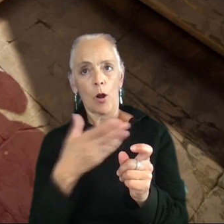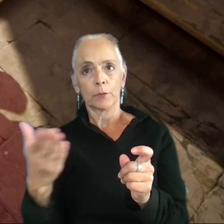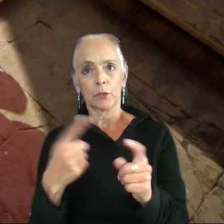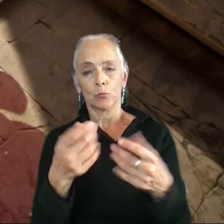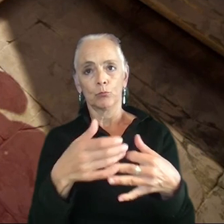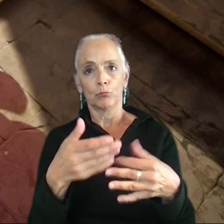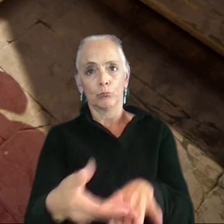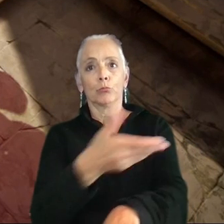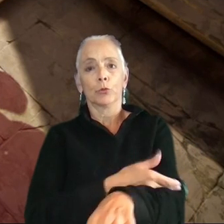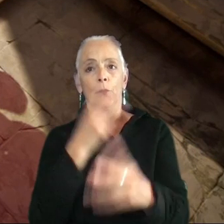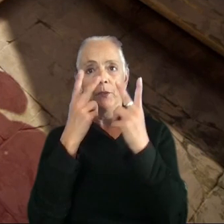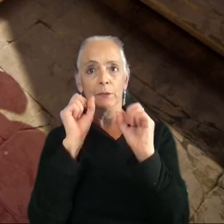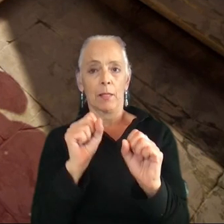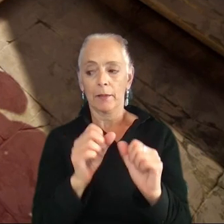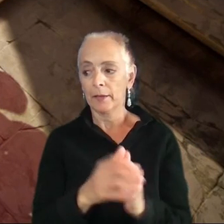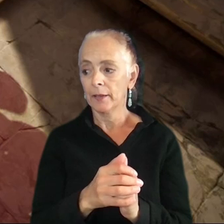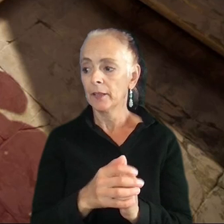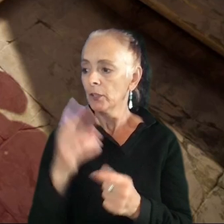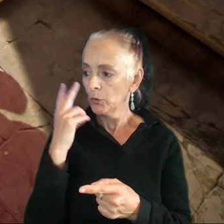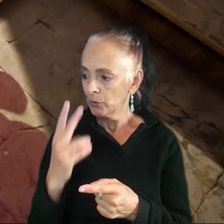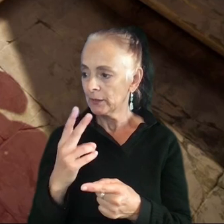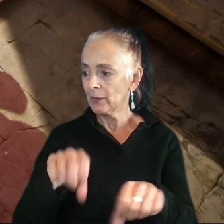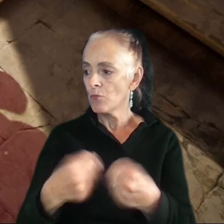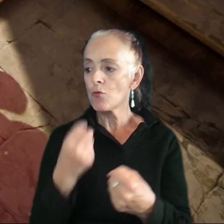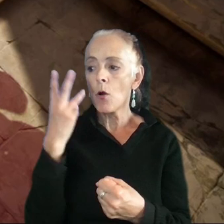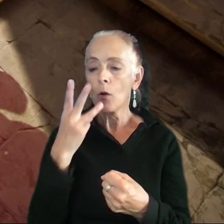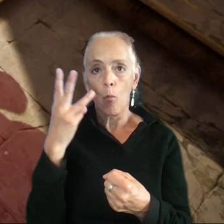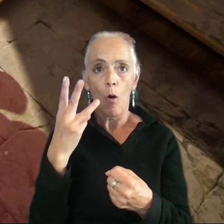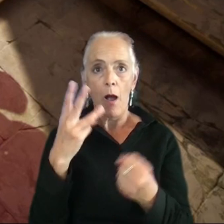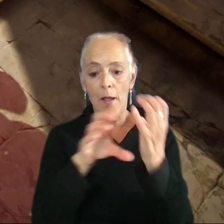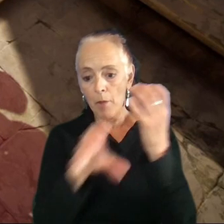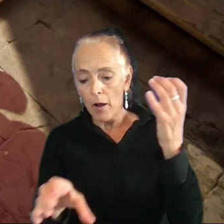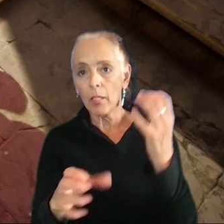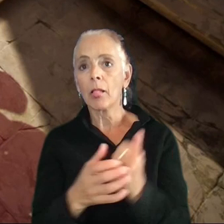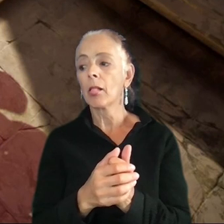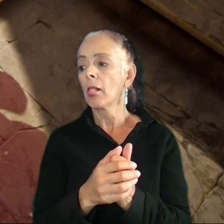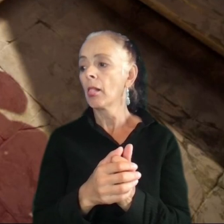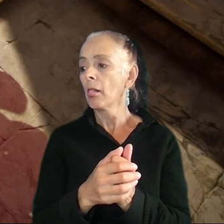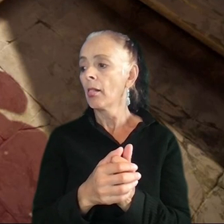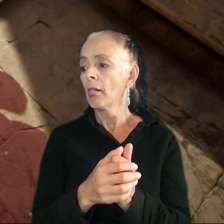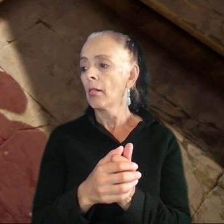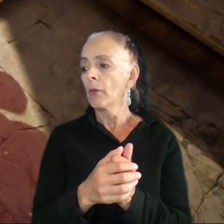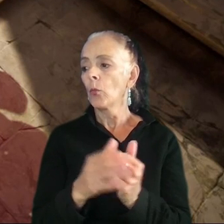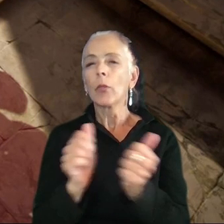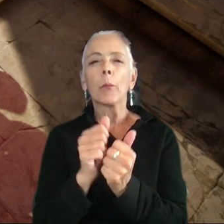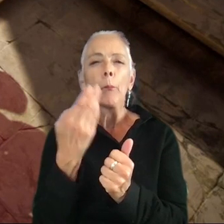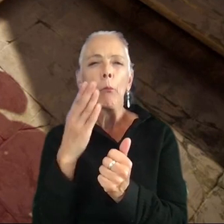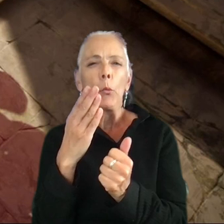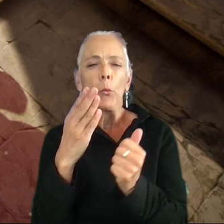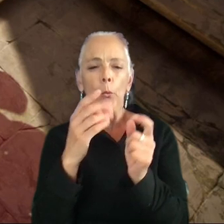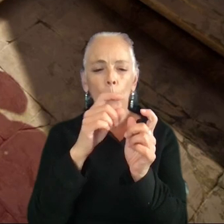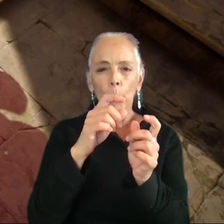visibility. Here we have a close-up of a broken wine bottle with a nice kind of blue highlight